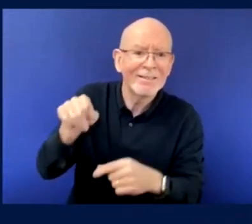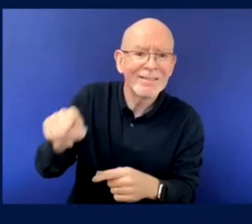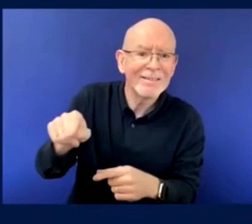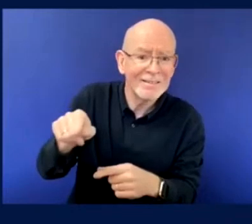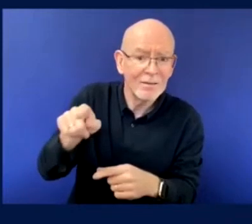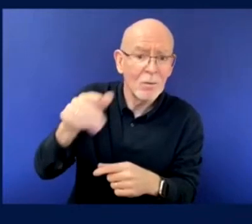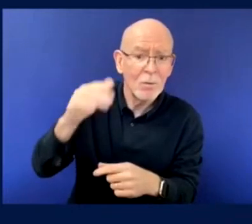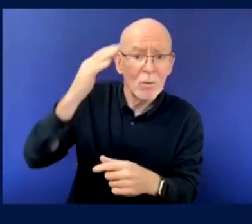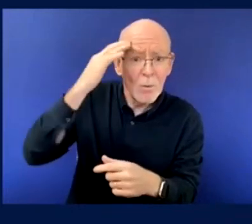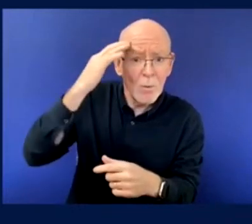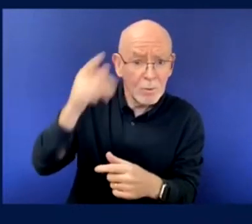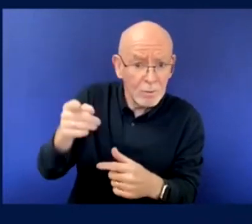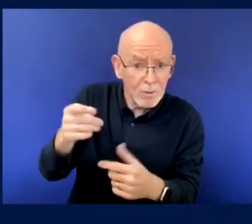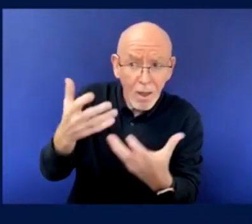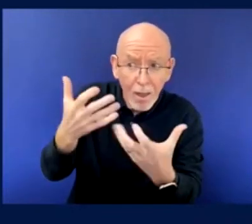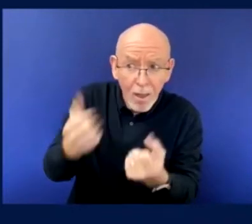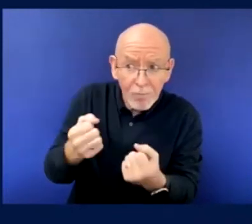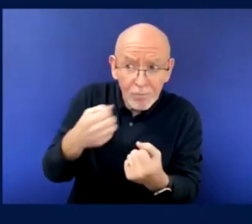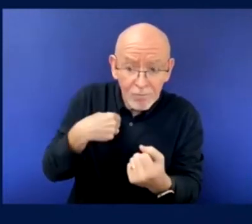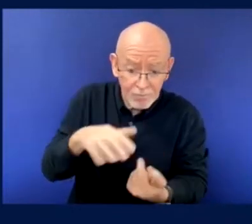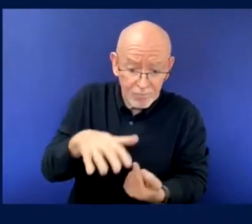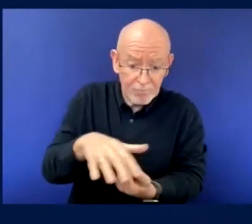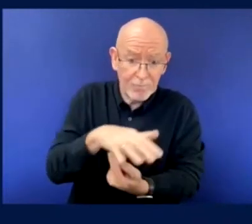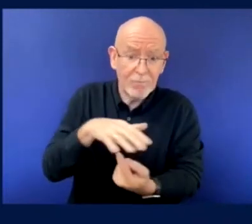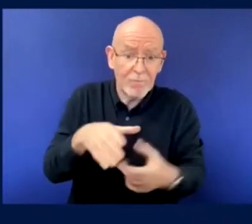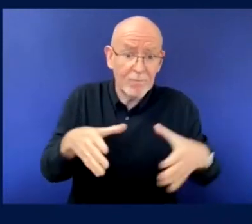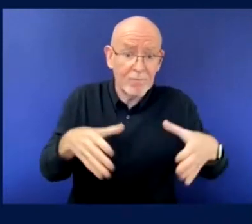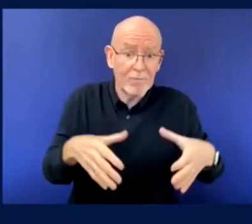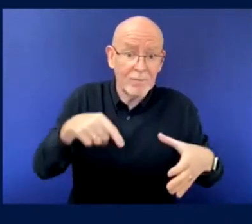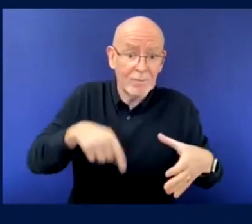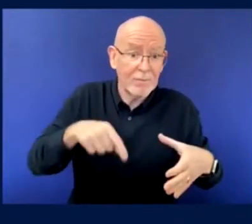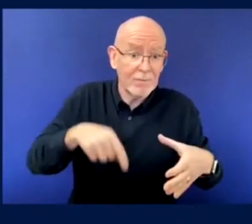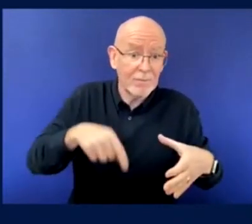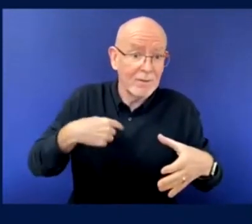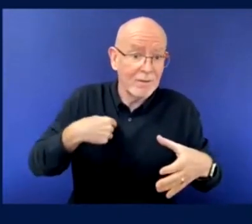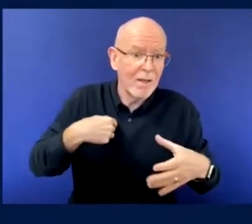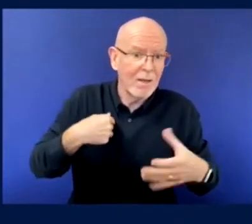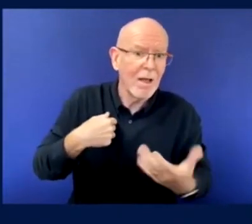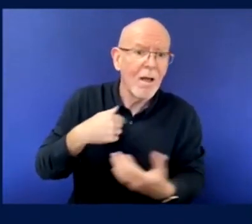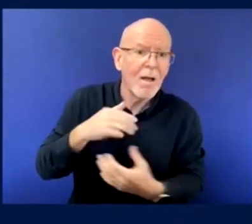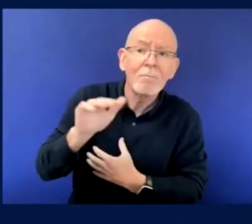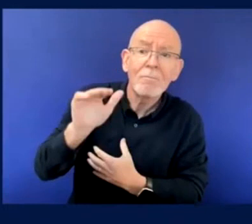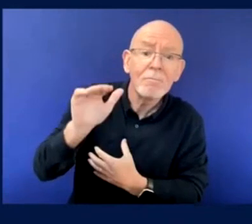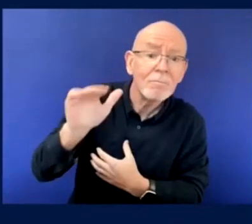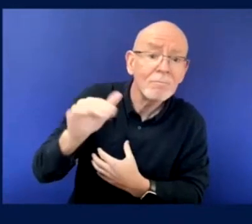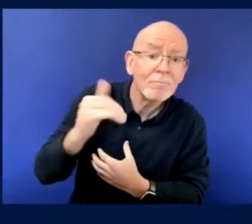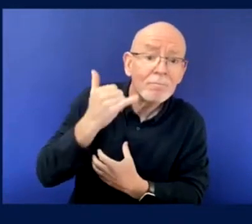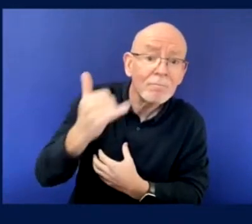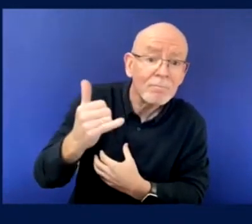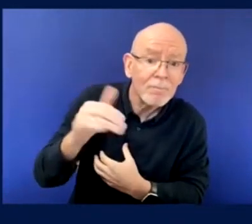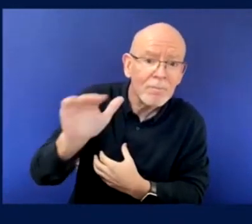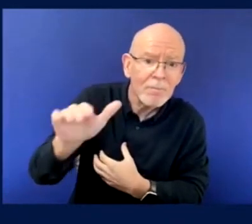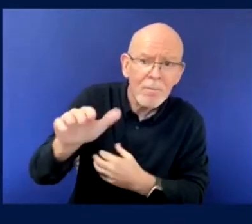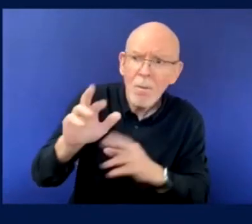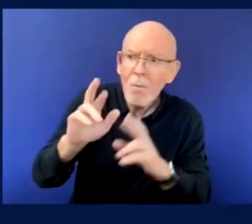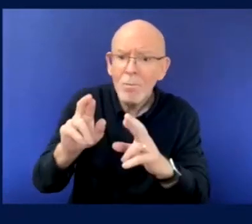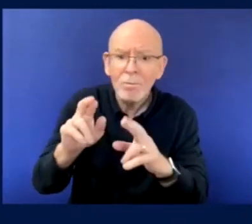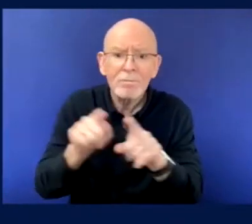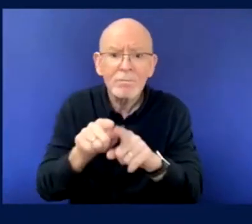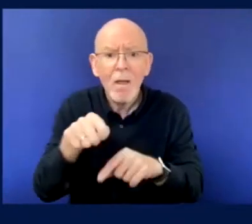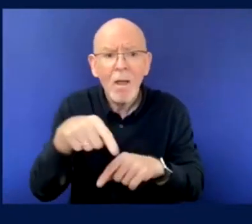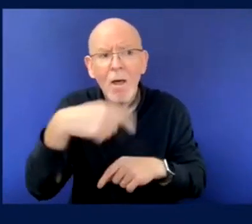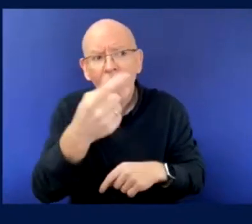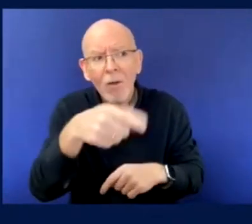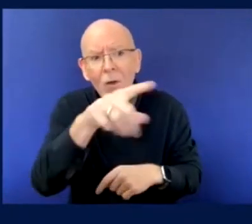it's very, very important to, uh, teach the stuff from, from, from the clubs that they know. So